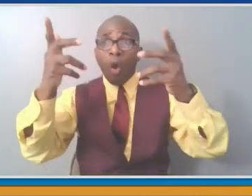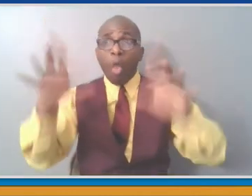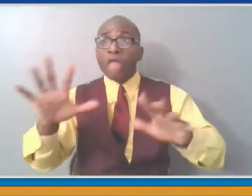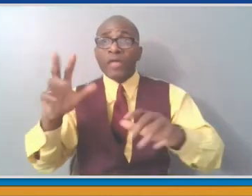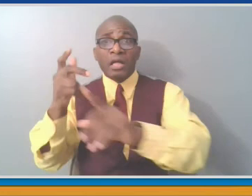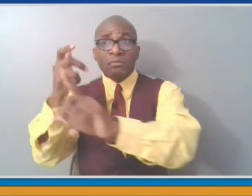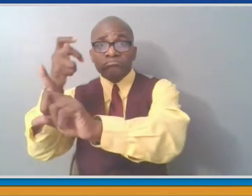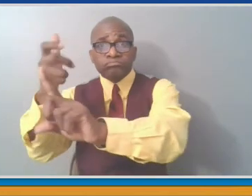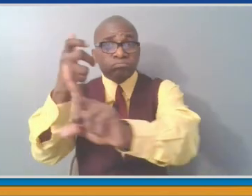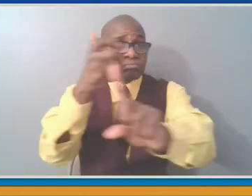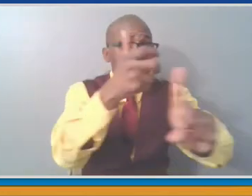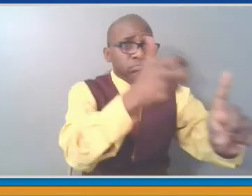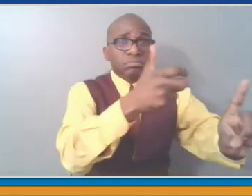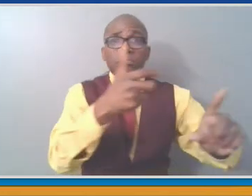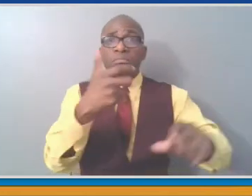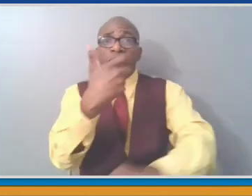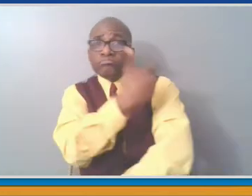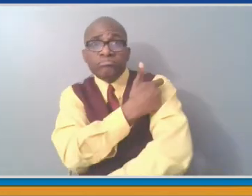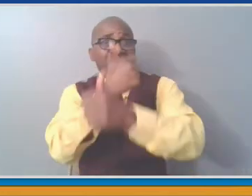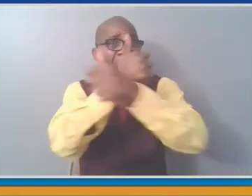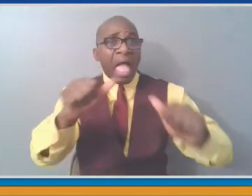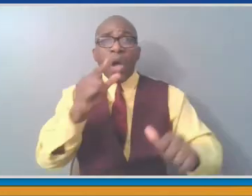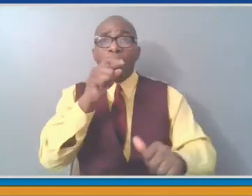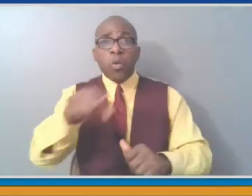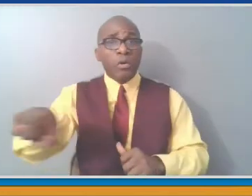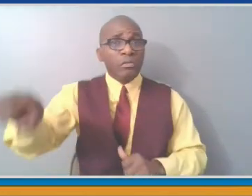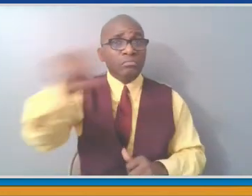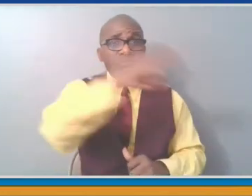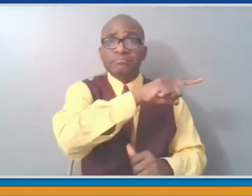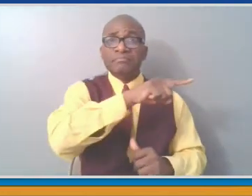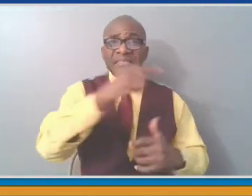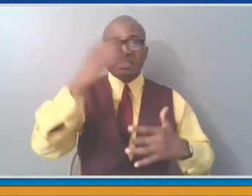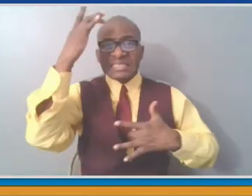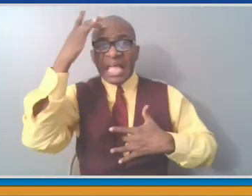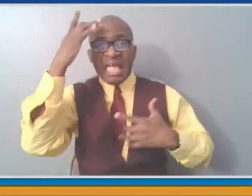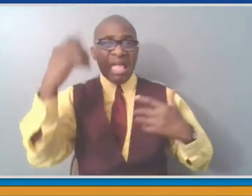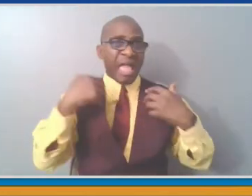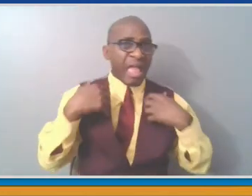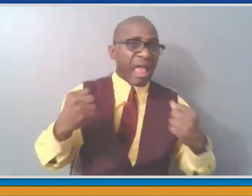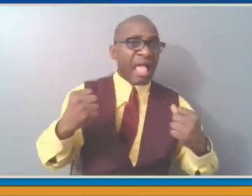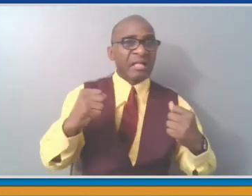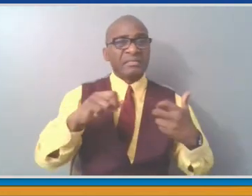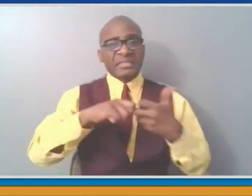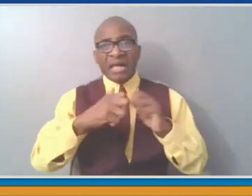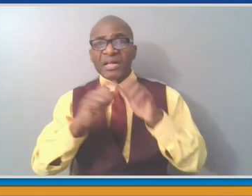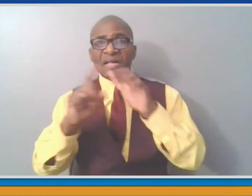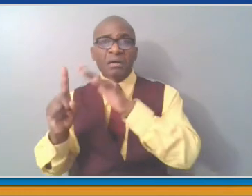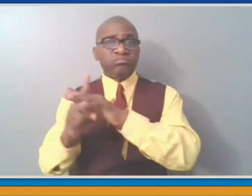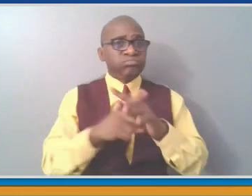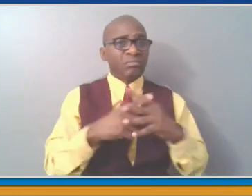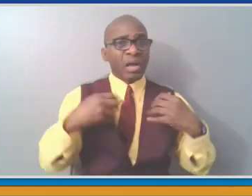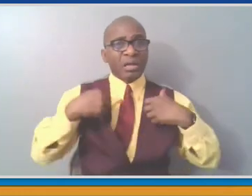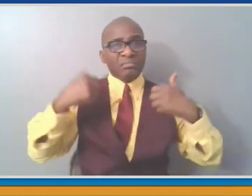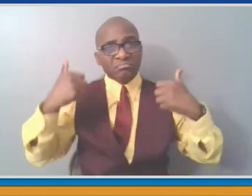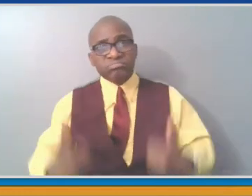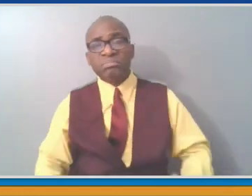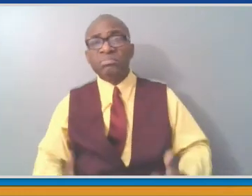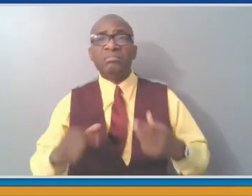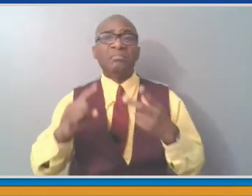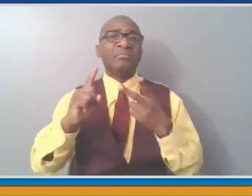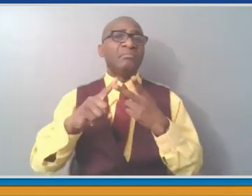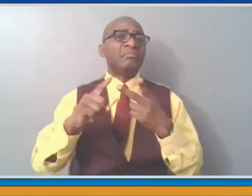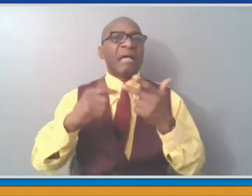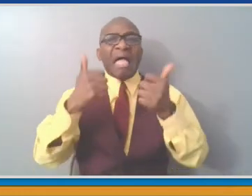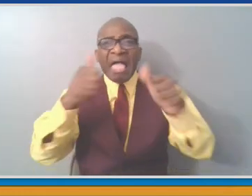of this process because those that had the greatest facility with computers, those who were healthy enough to get in the car and go wherever they had to go,